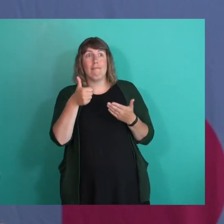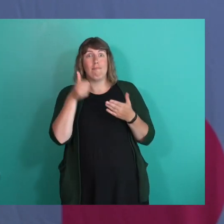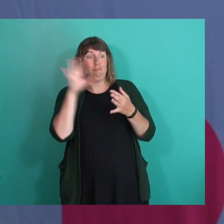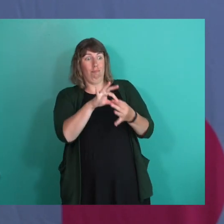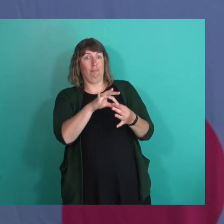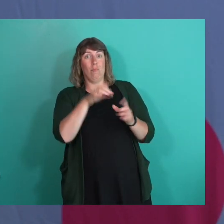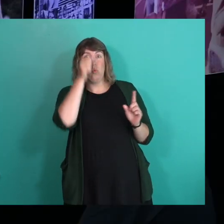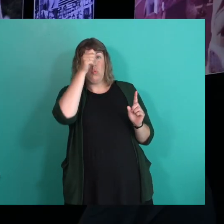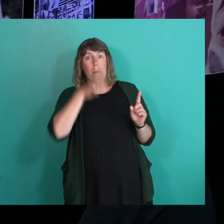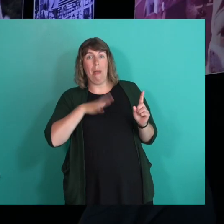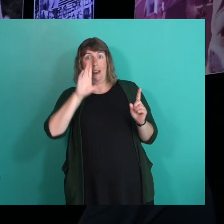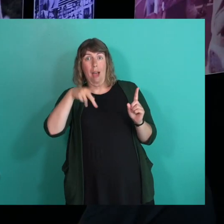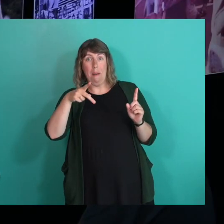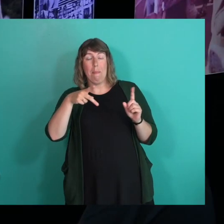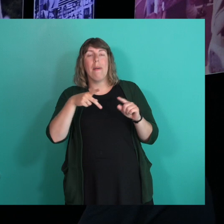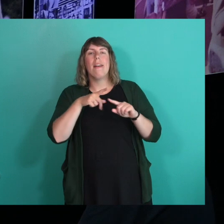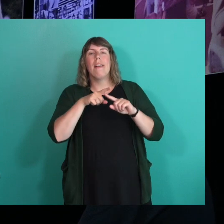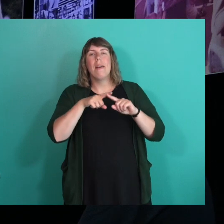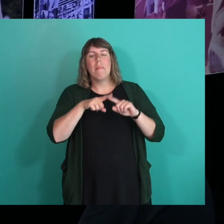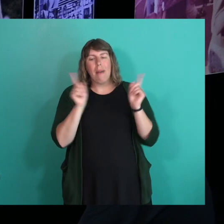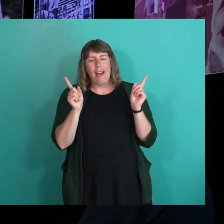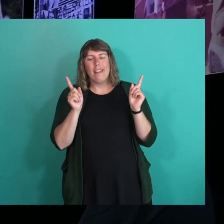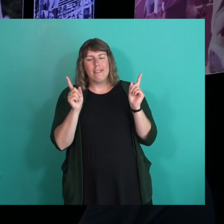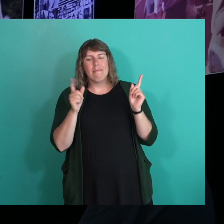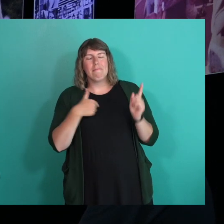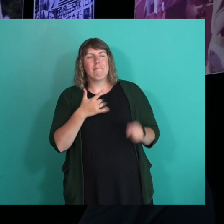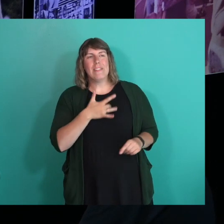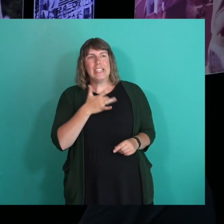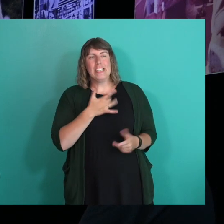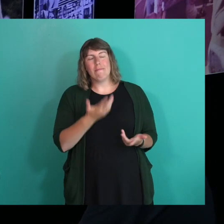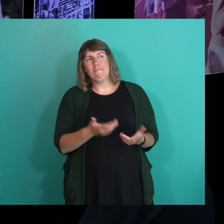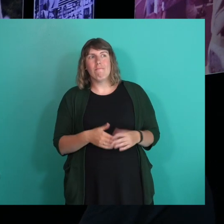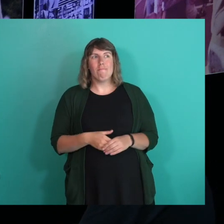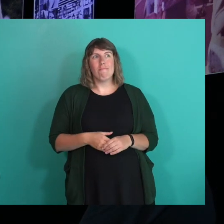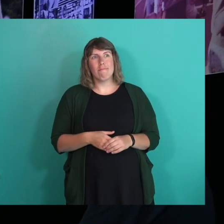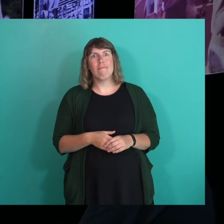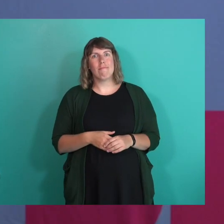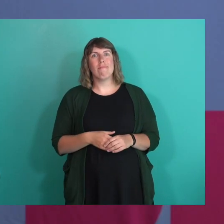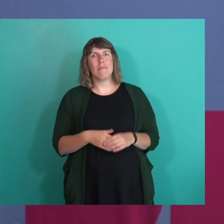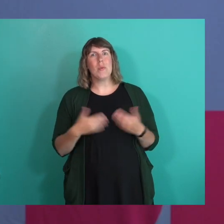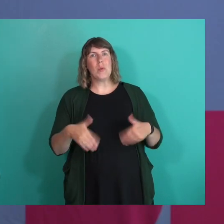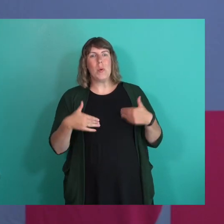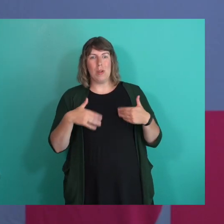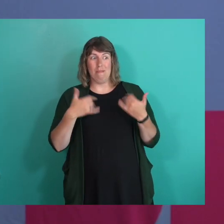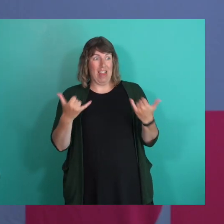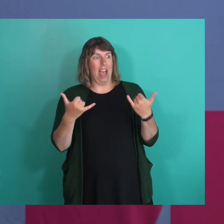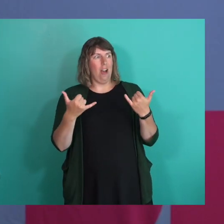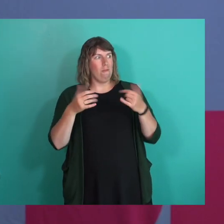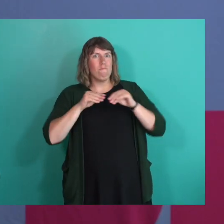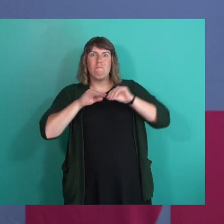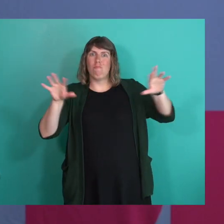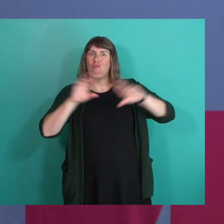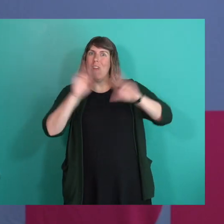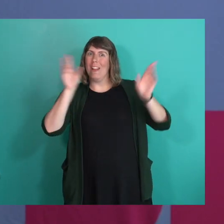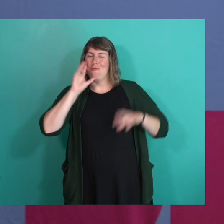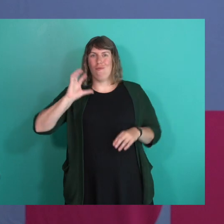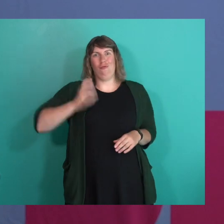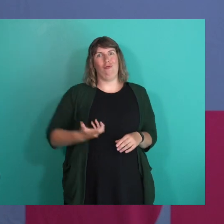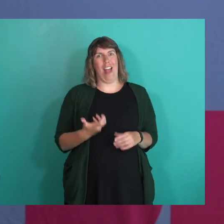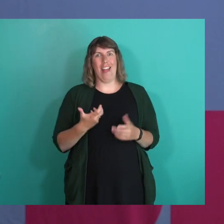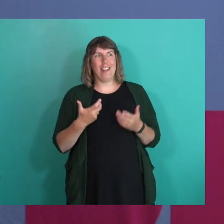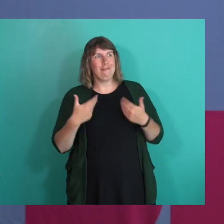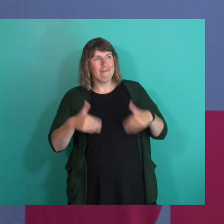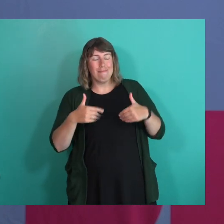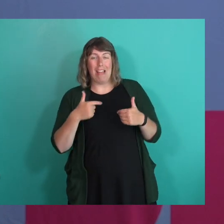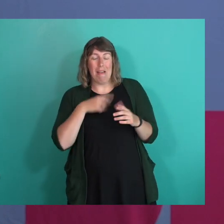Man Up per se. But yeah, it's just truly a fertile environment for for drag. And I'm